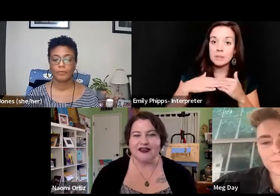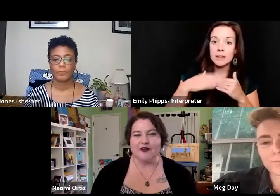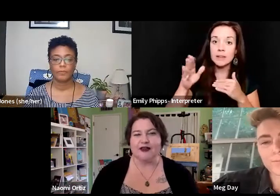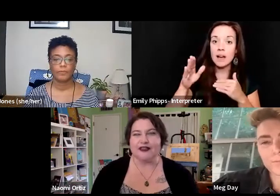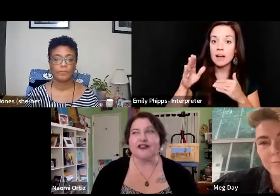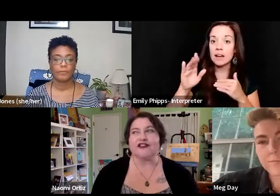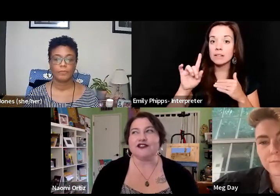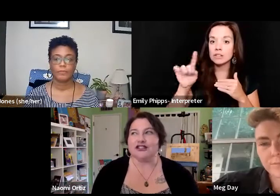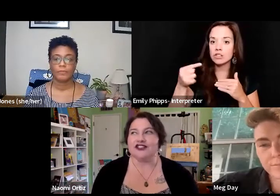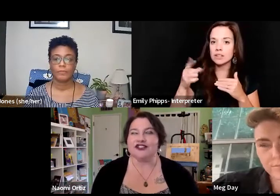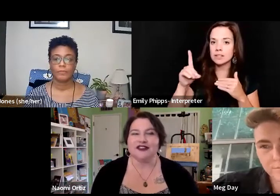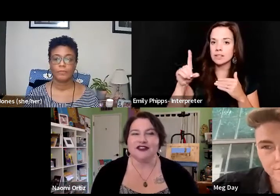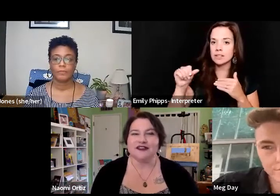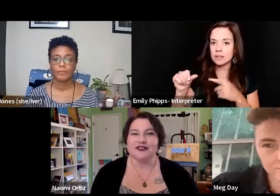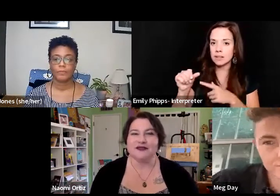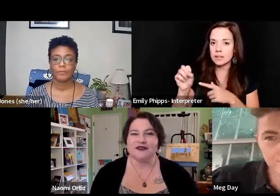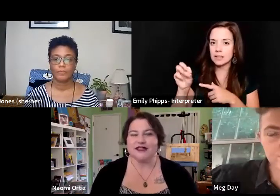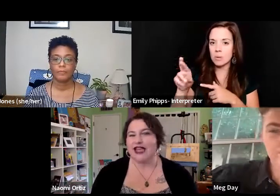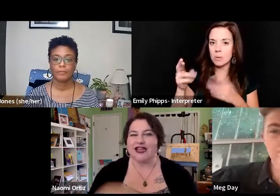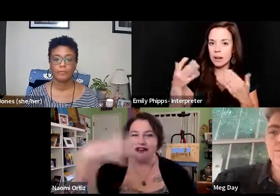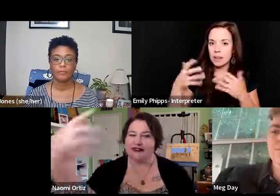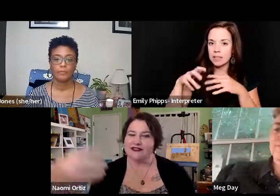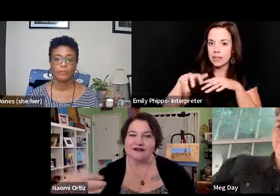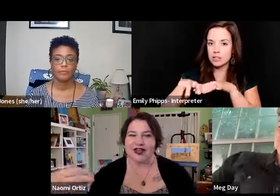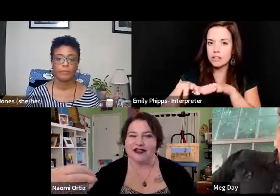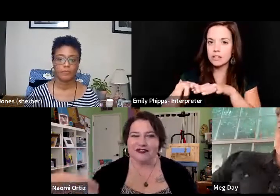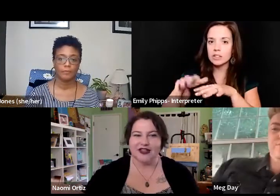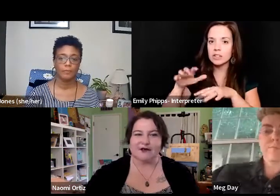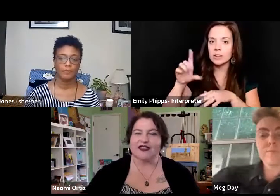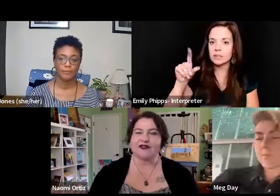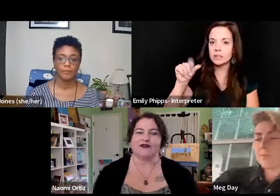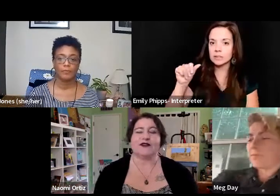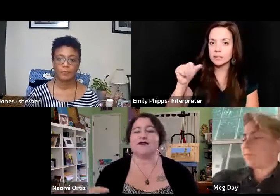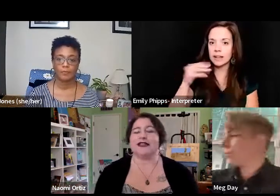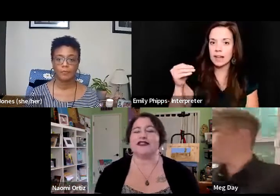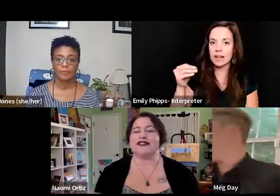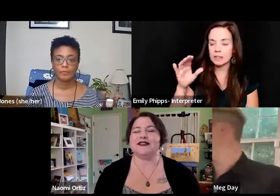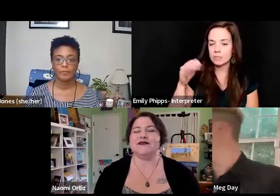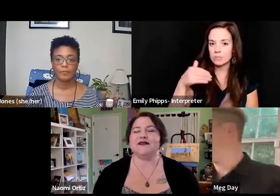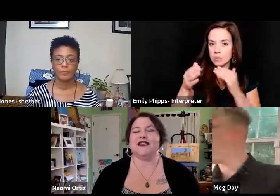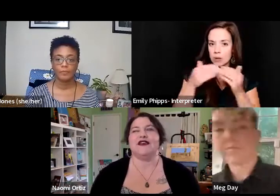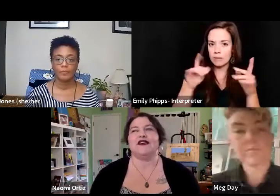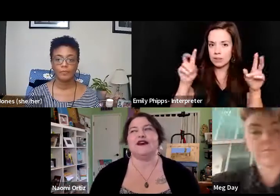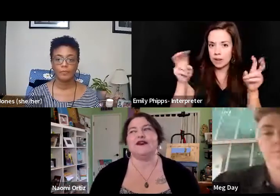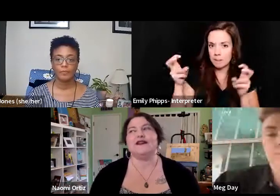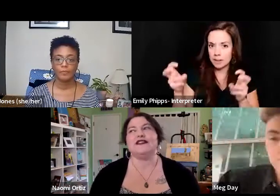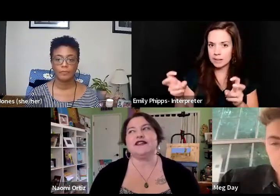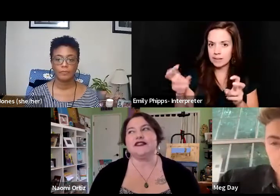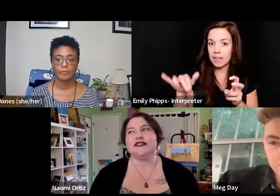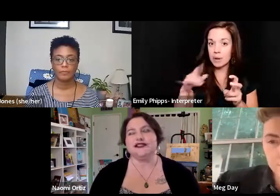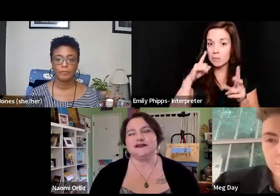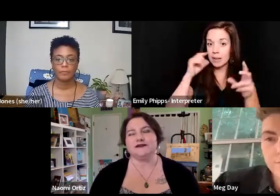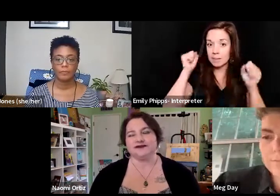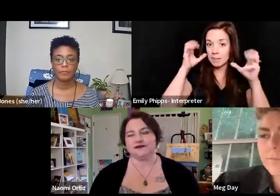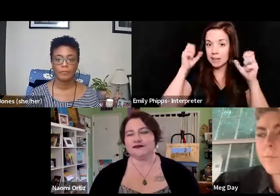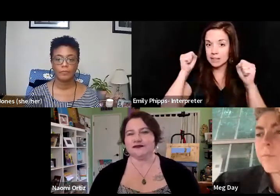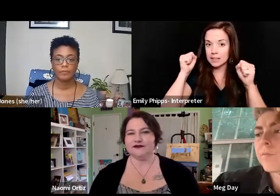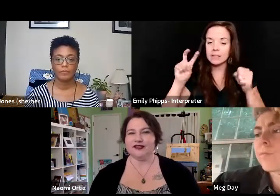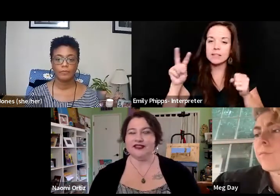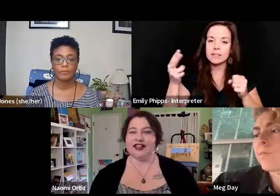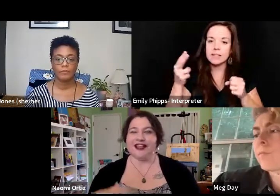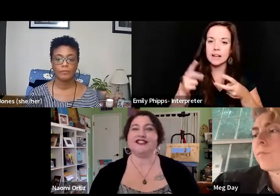or the intersection of disability and x topic would be amazing. And the second thing